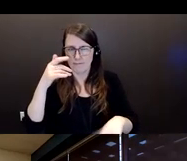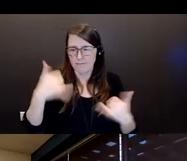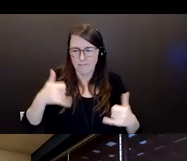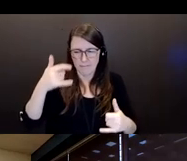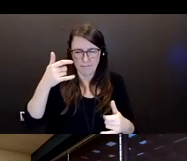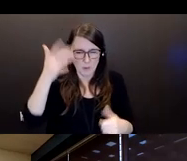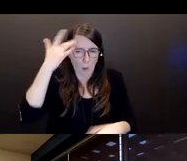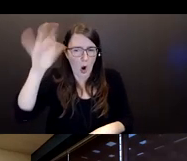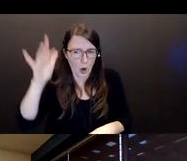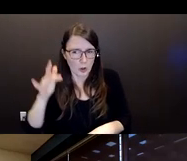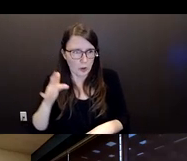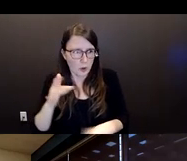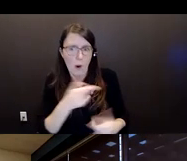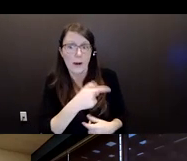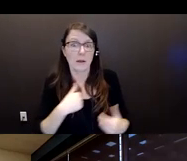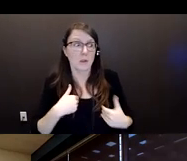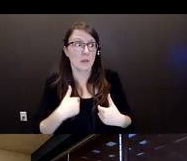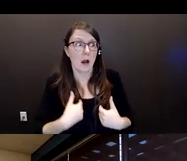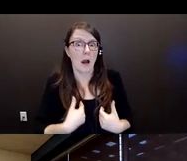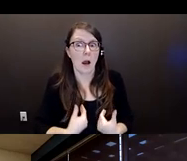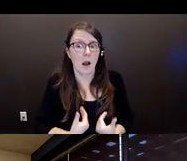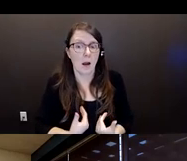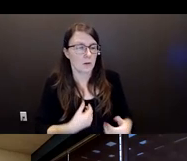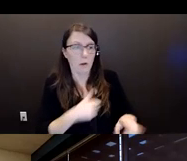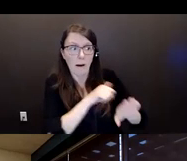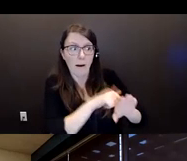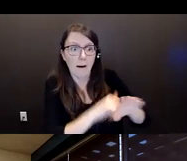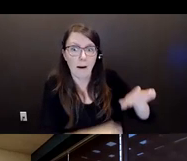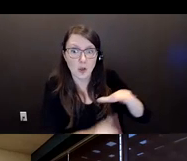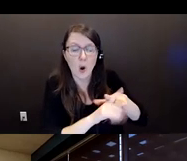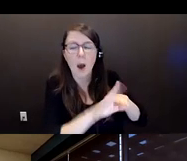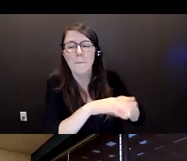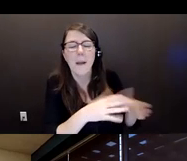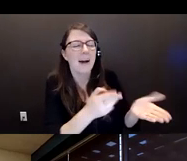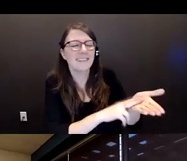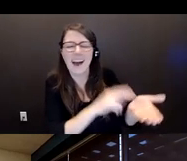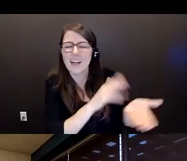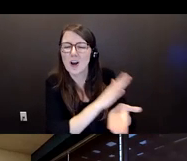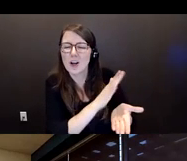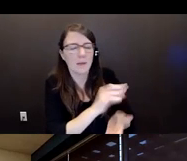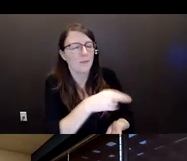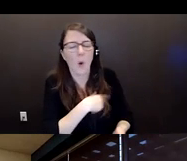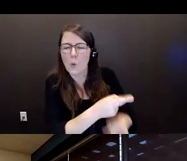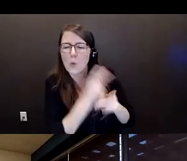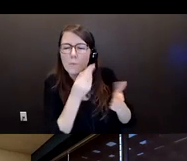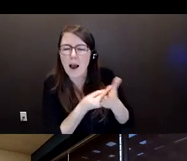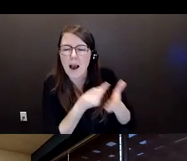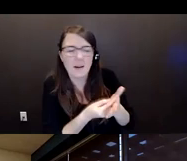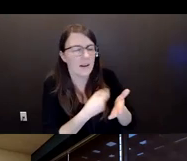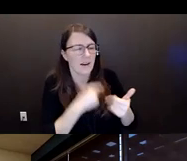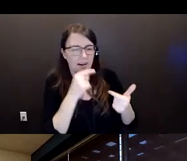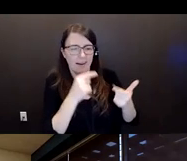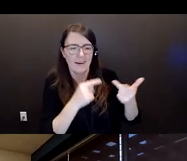or to, you know, loan her money or like for him to ask for money for her to loan to him.